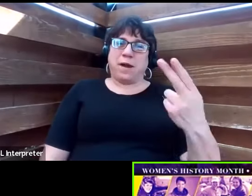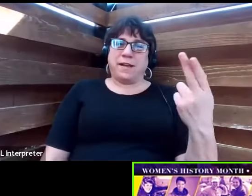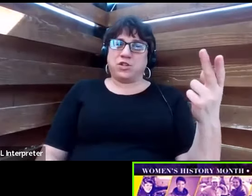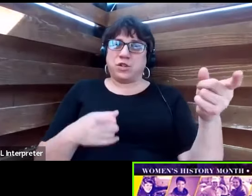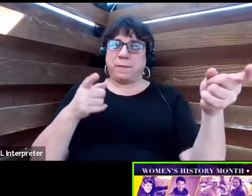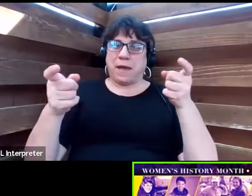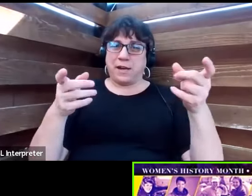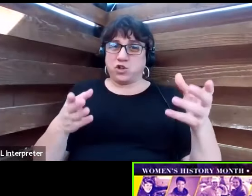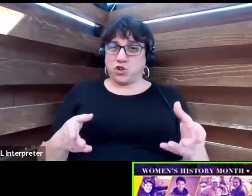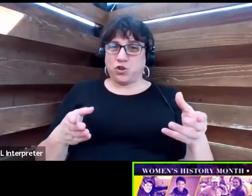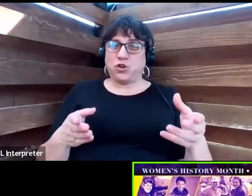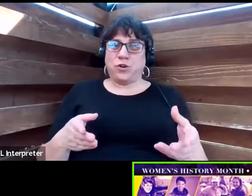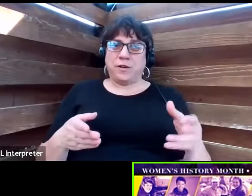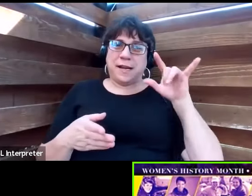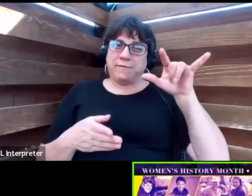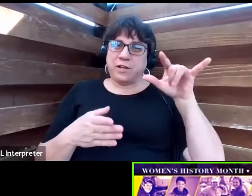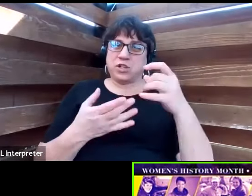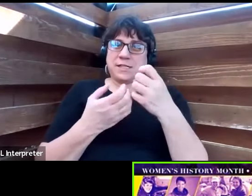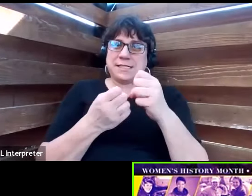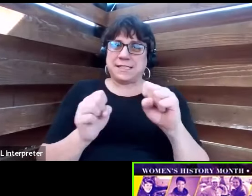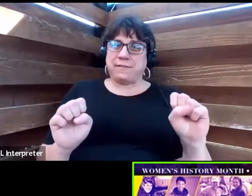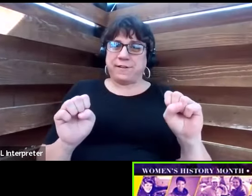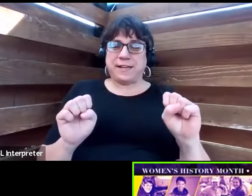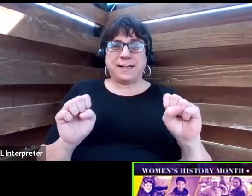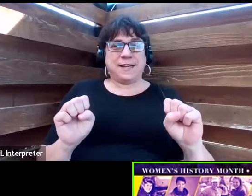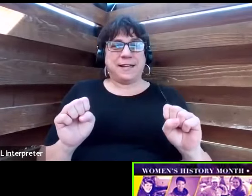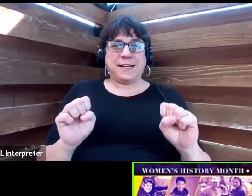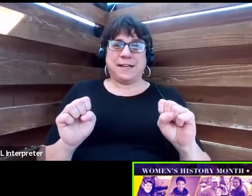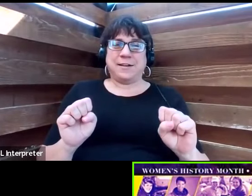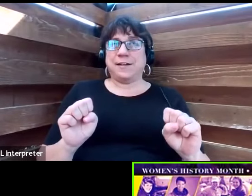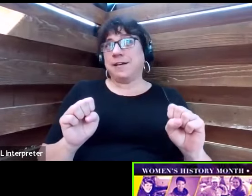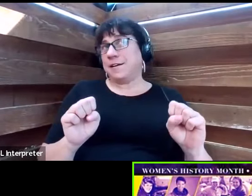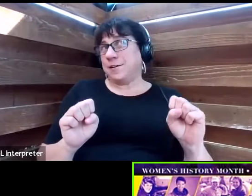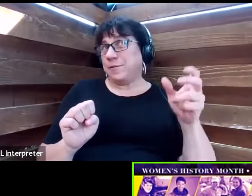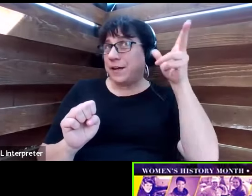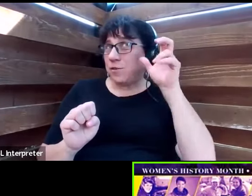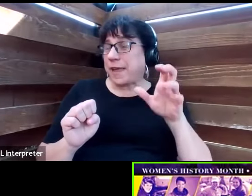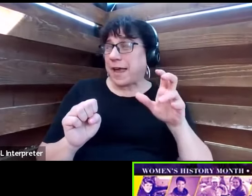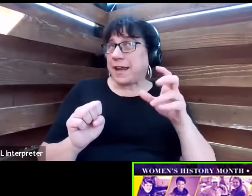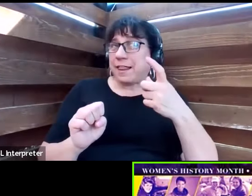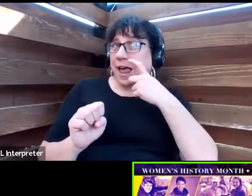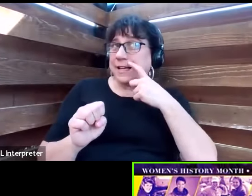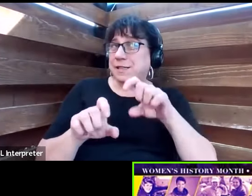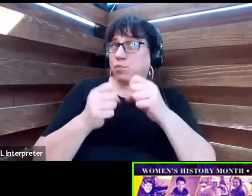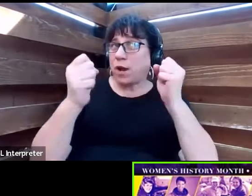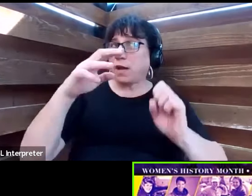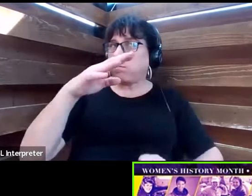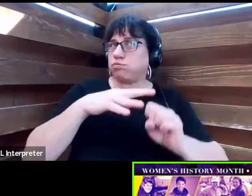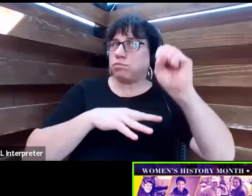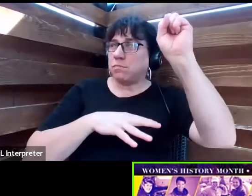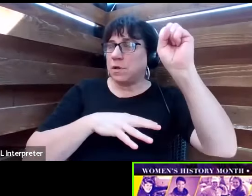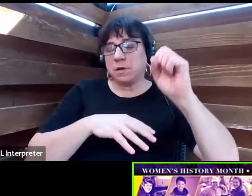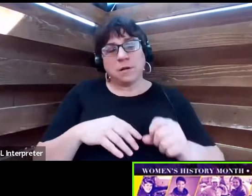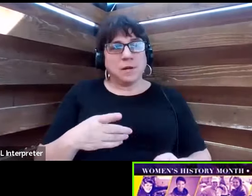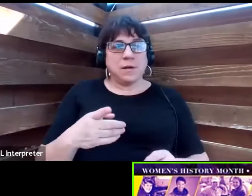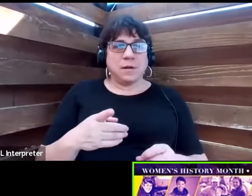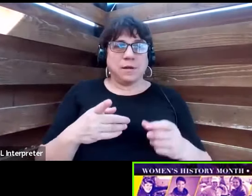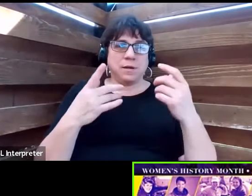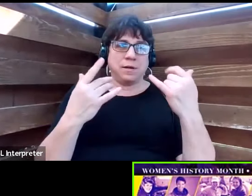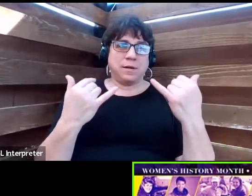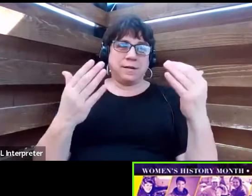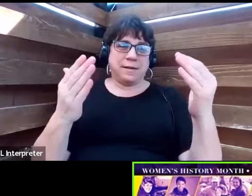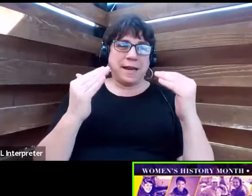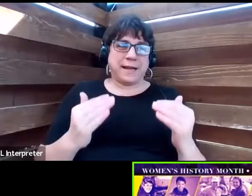in Aviation Safety. Hearing that glass break? Next, please welcome Magdalia